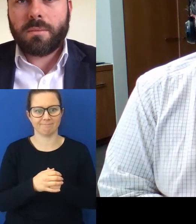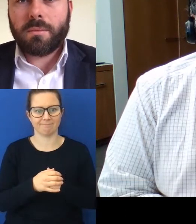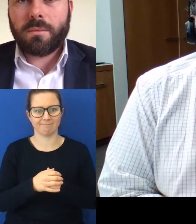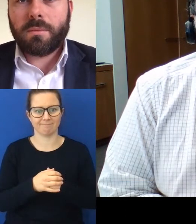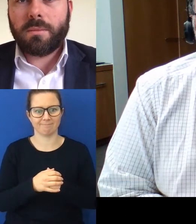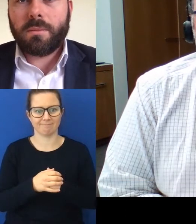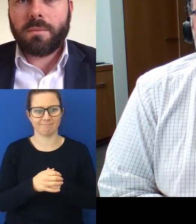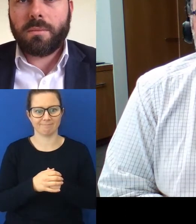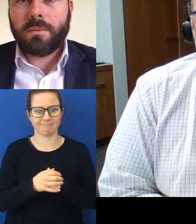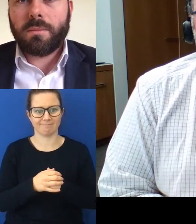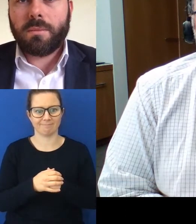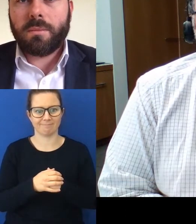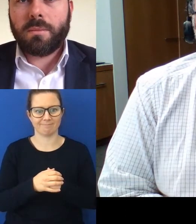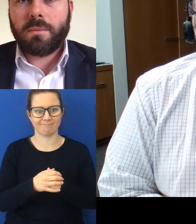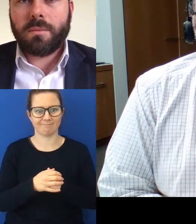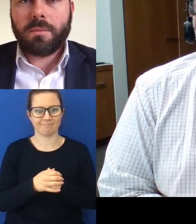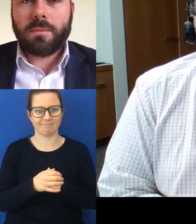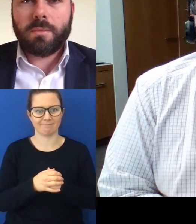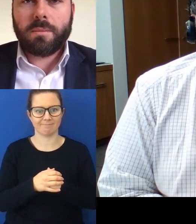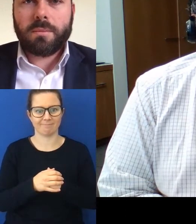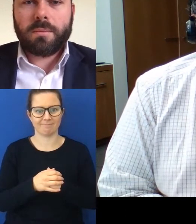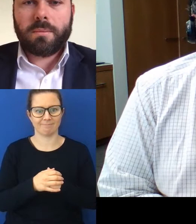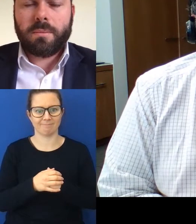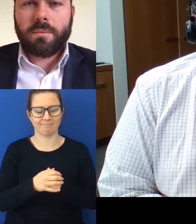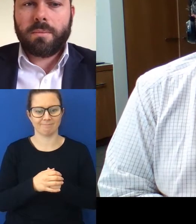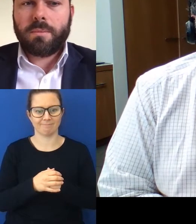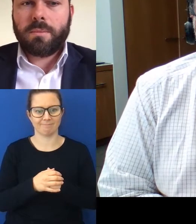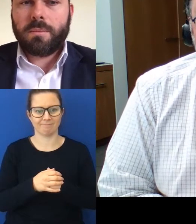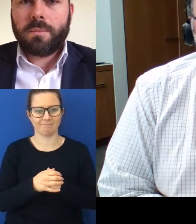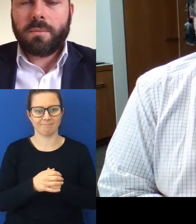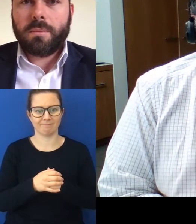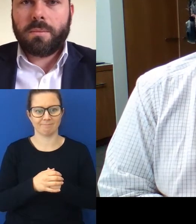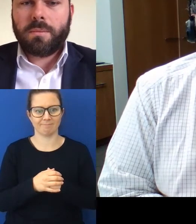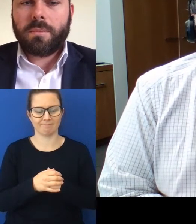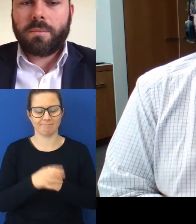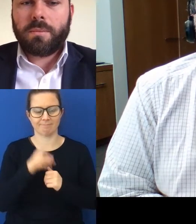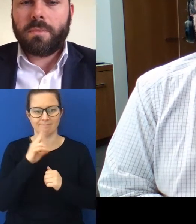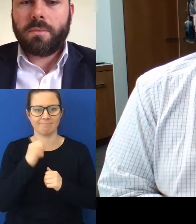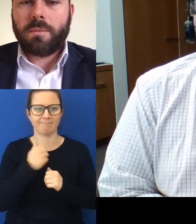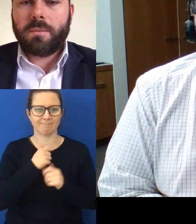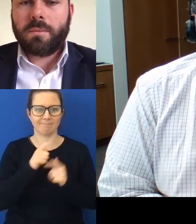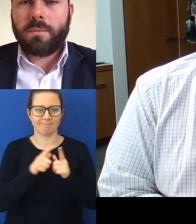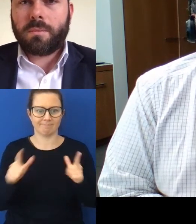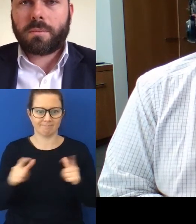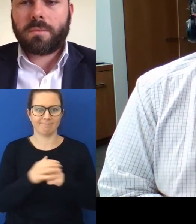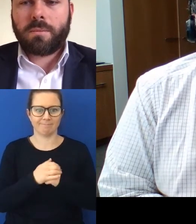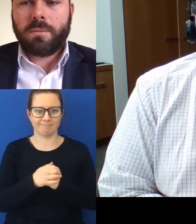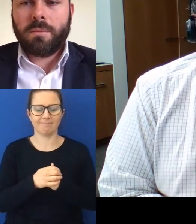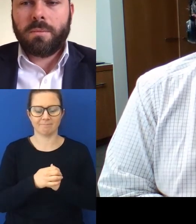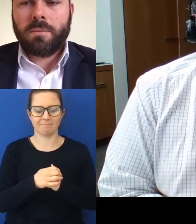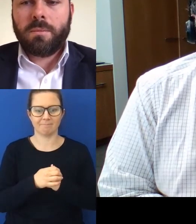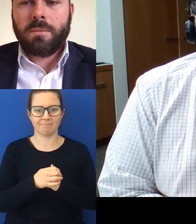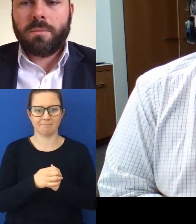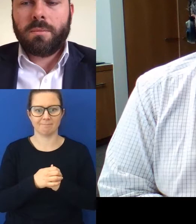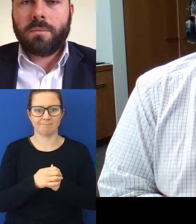ōku kia koutou. E tangi ake ki te ahua tanga ki o tātou mate, i te mea rā hoki ko